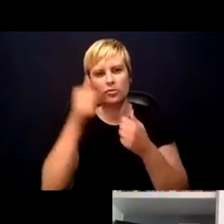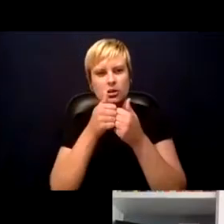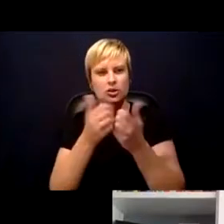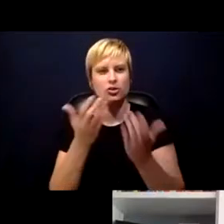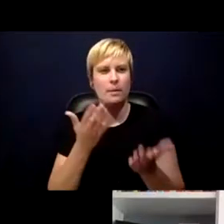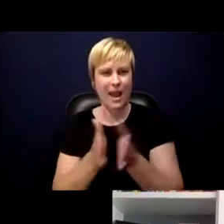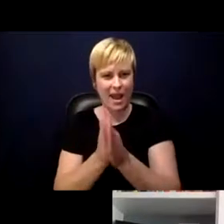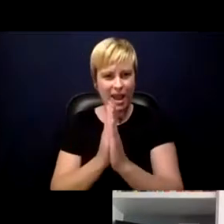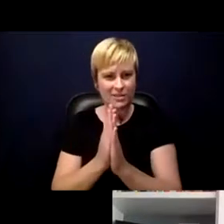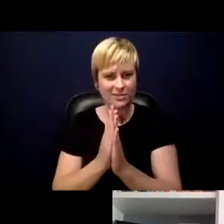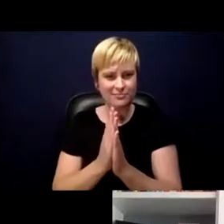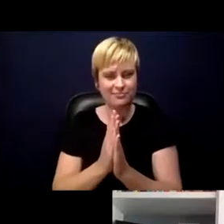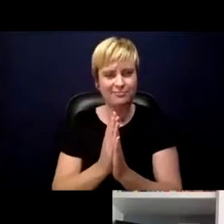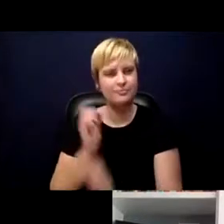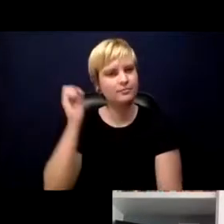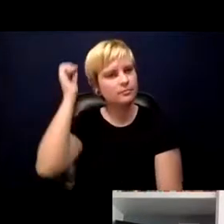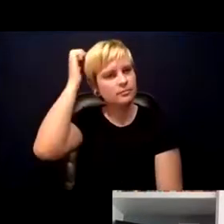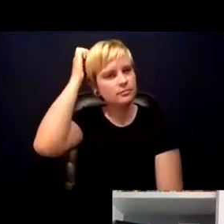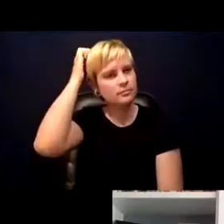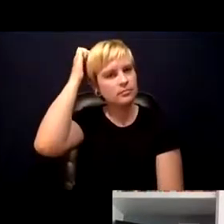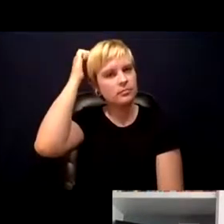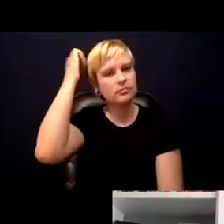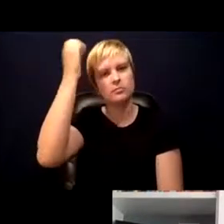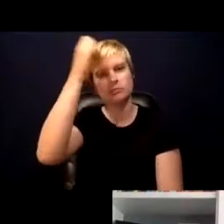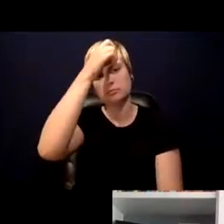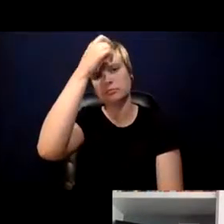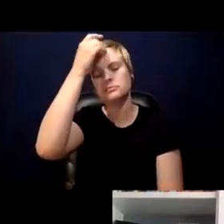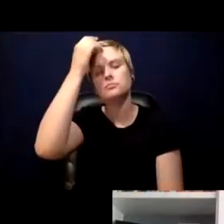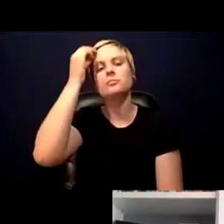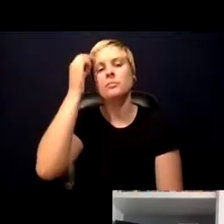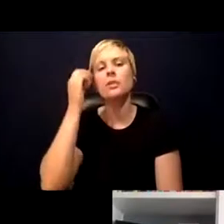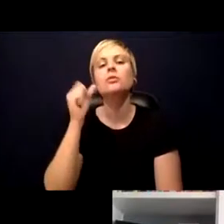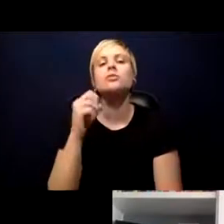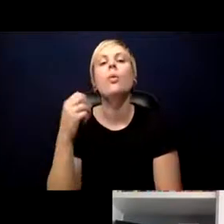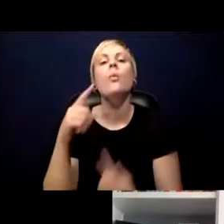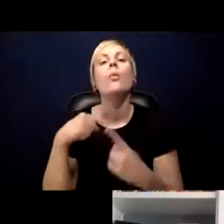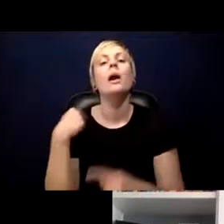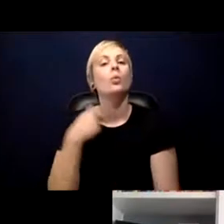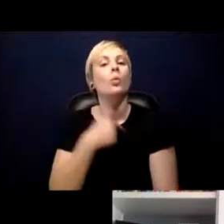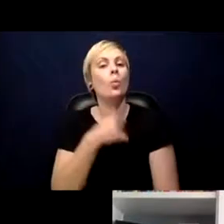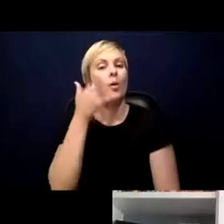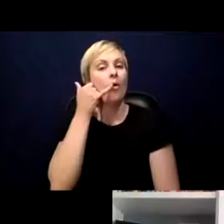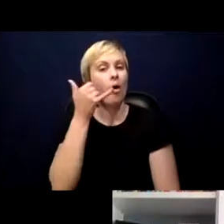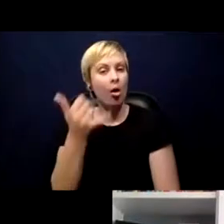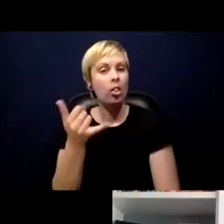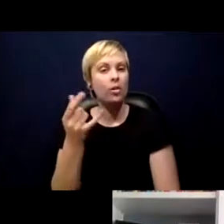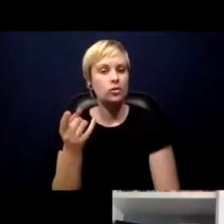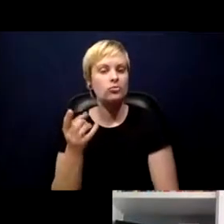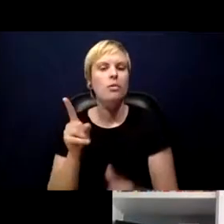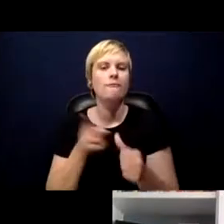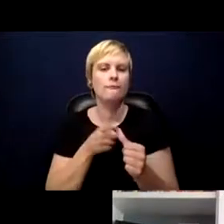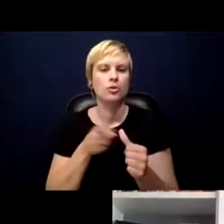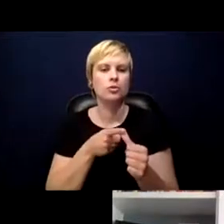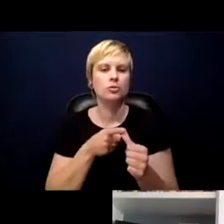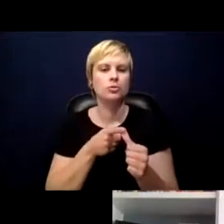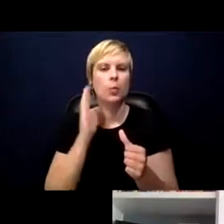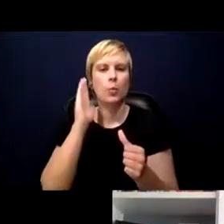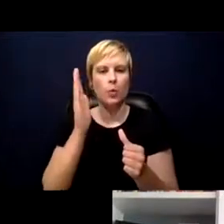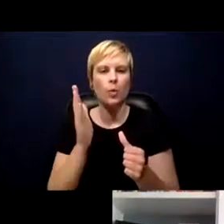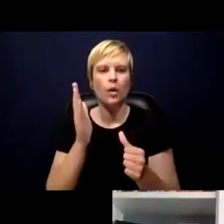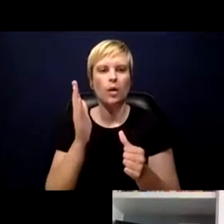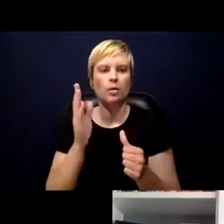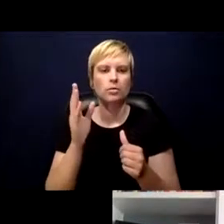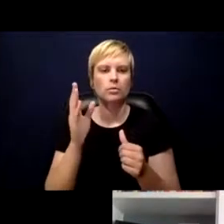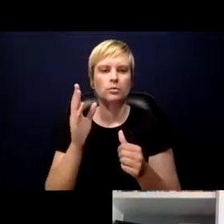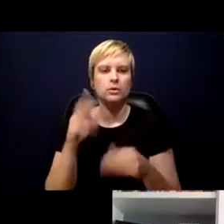So when we either call you, we will first provide you